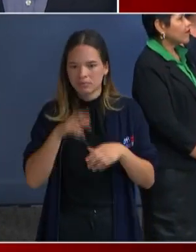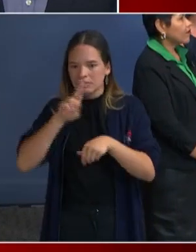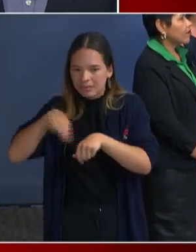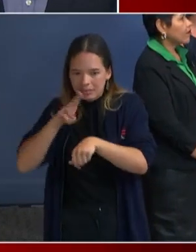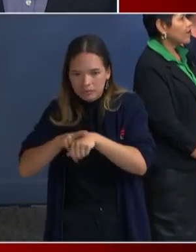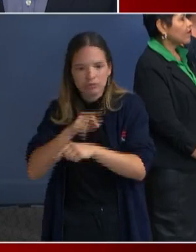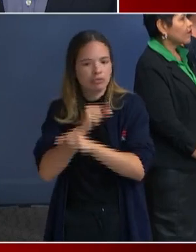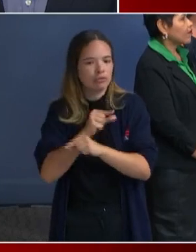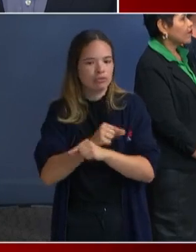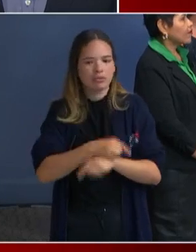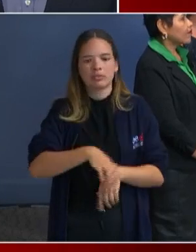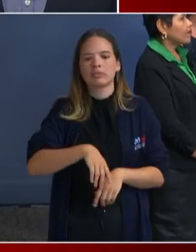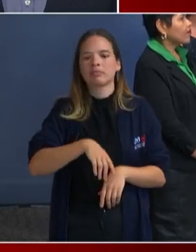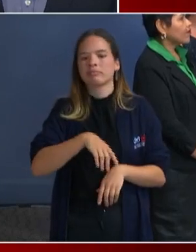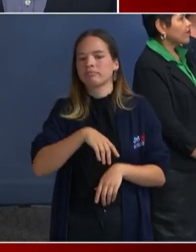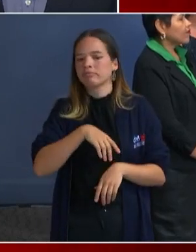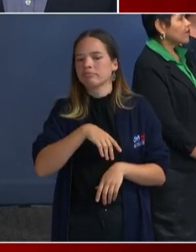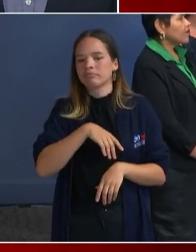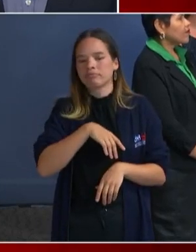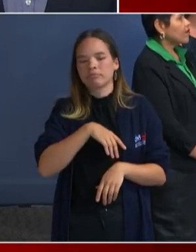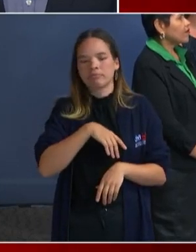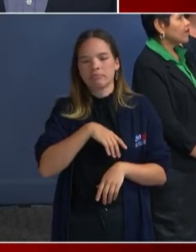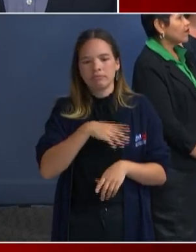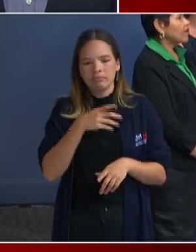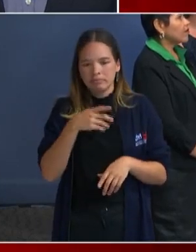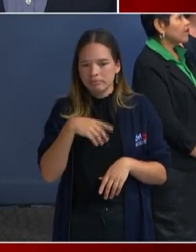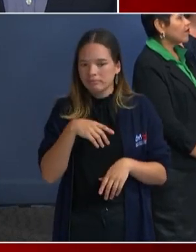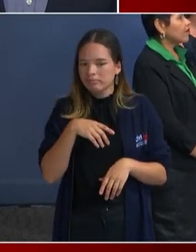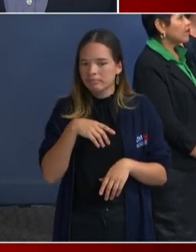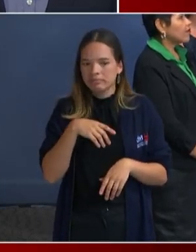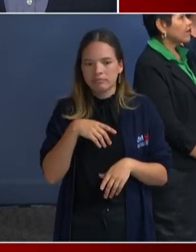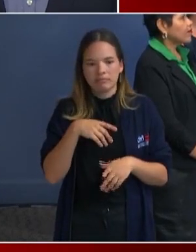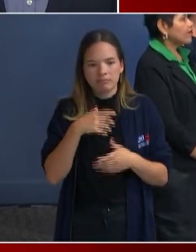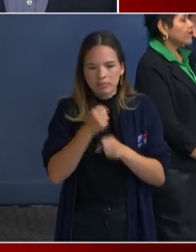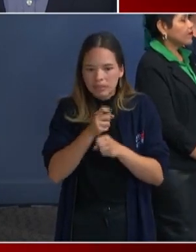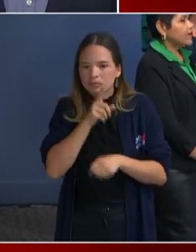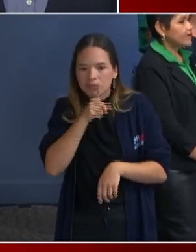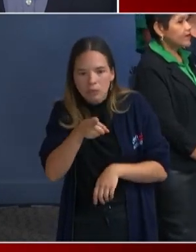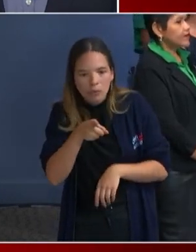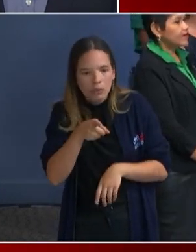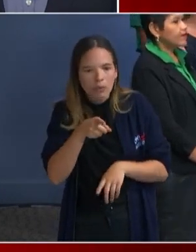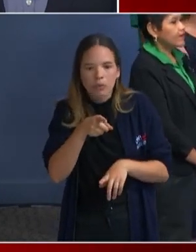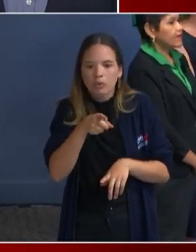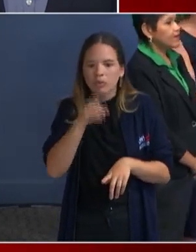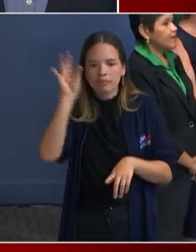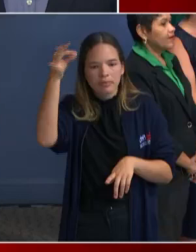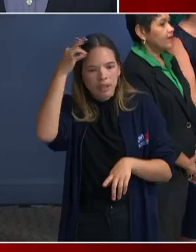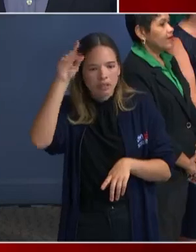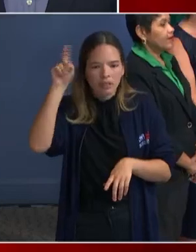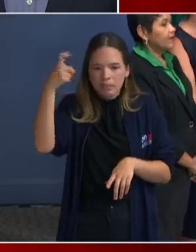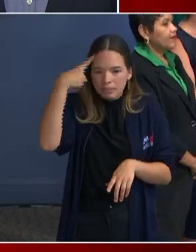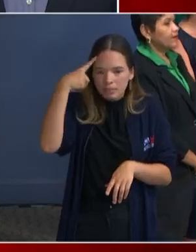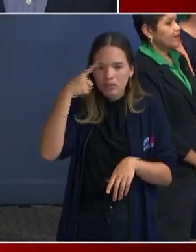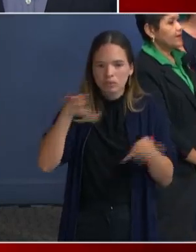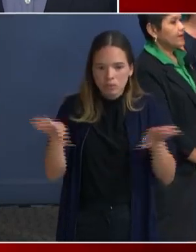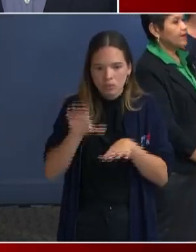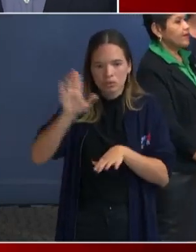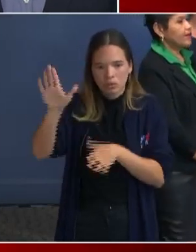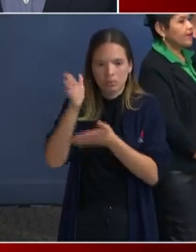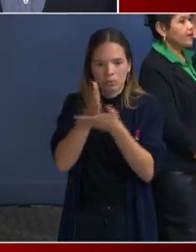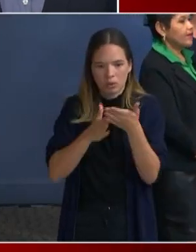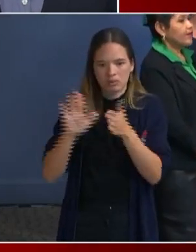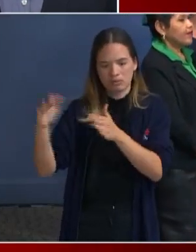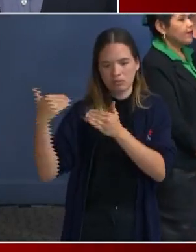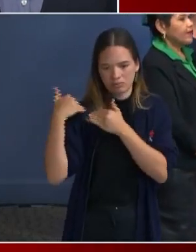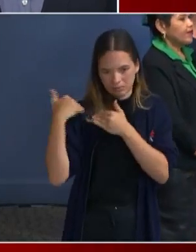they thought it made, uh, perfect sense and they wanted to make sure that the federal government was doing its part in a